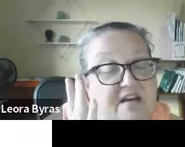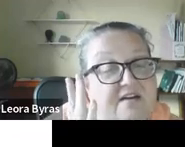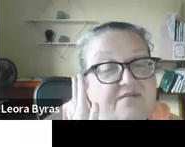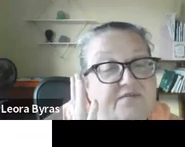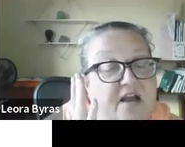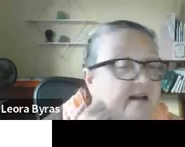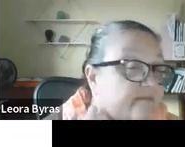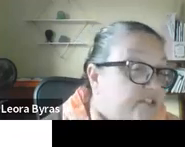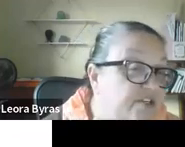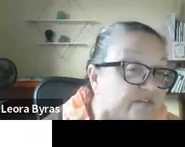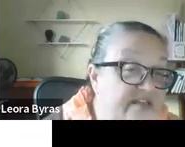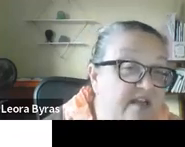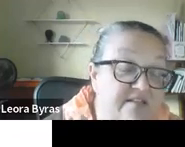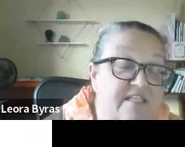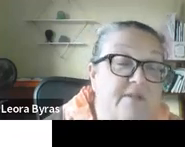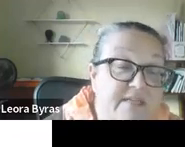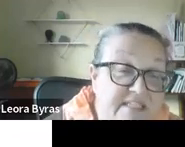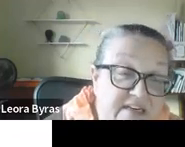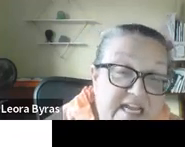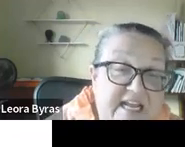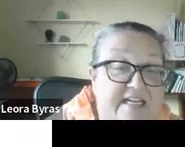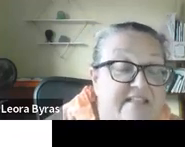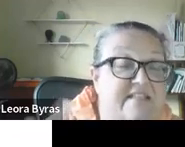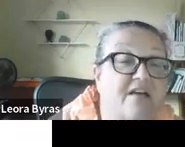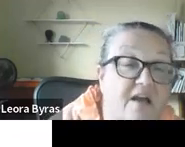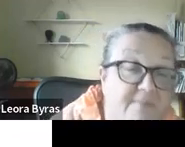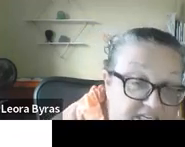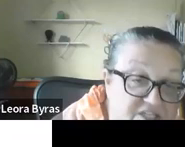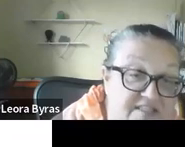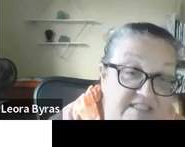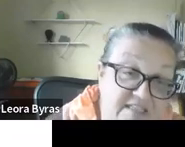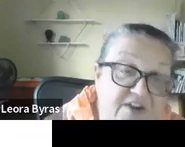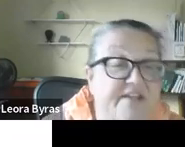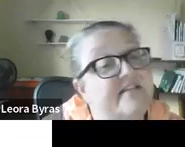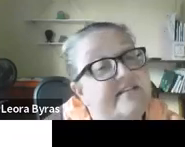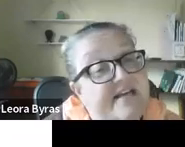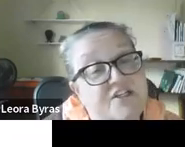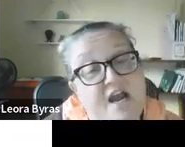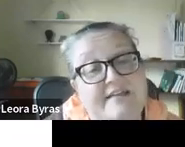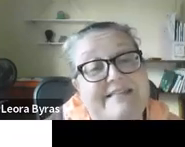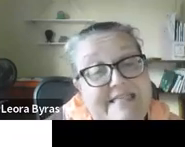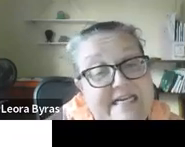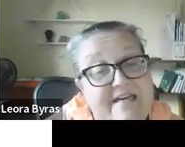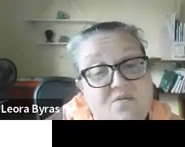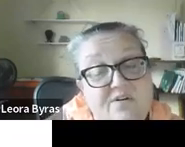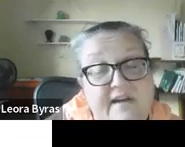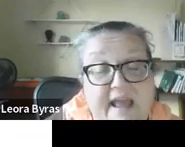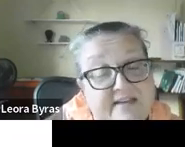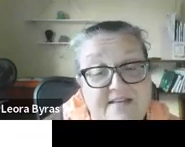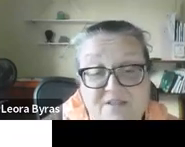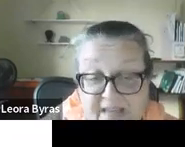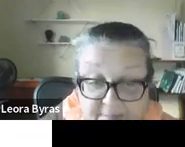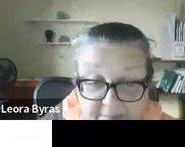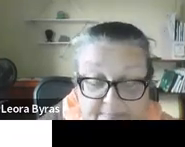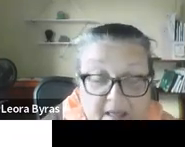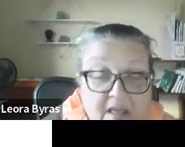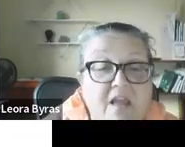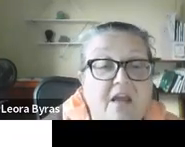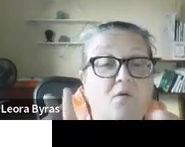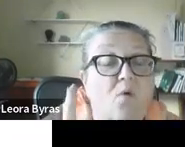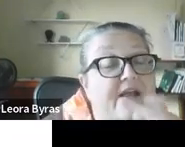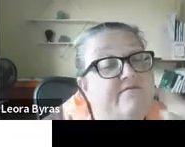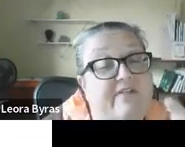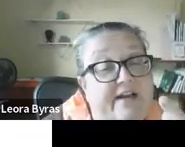kind of service, supplementary aids, accommodations, etc., does that child need in order to access the aid?